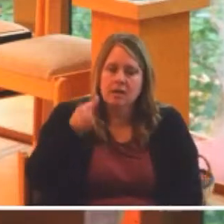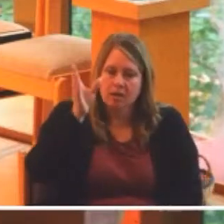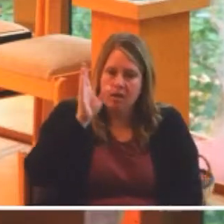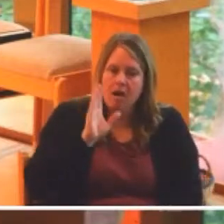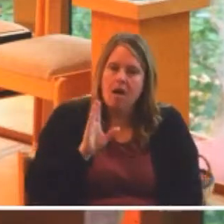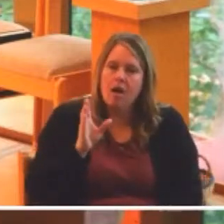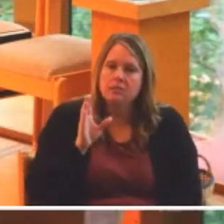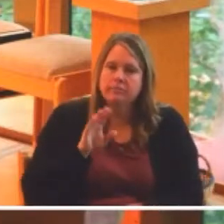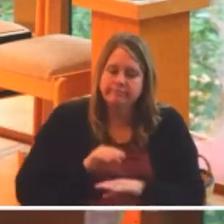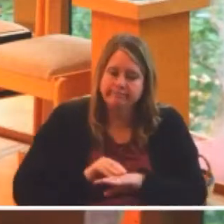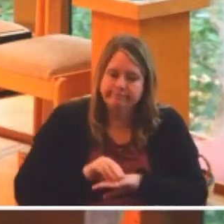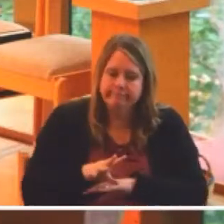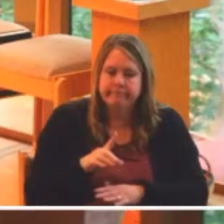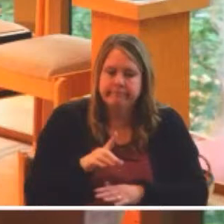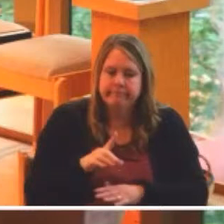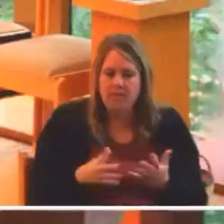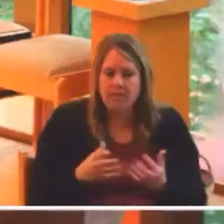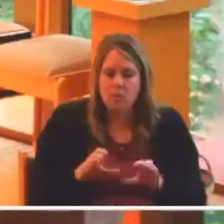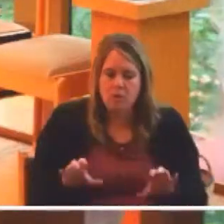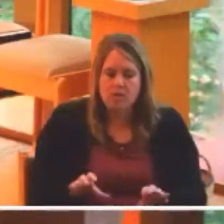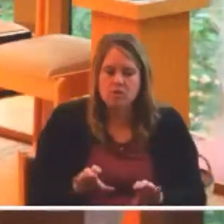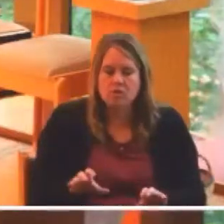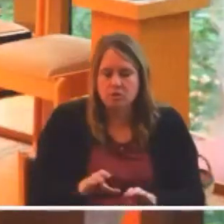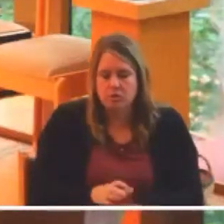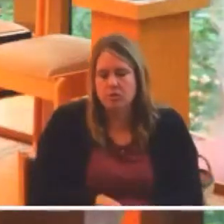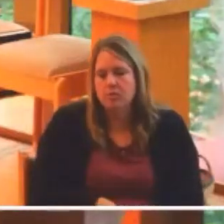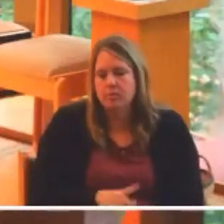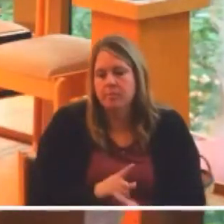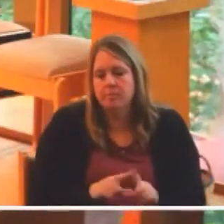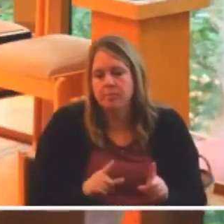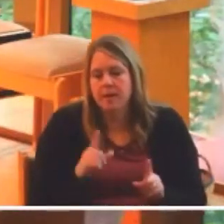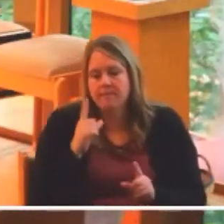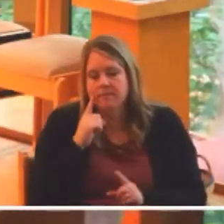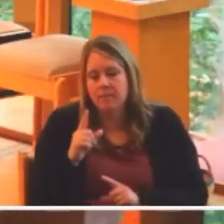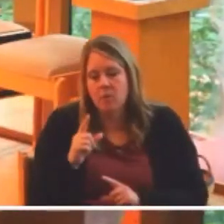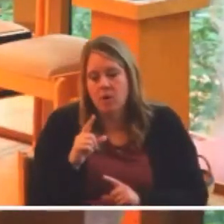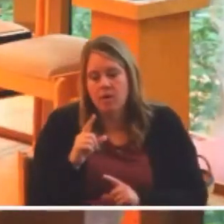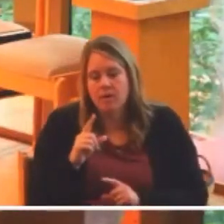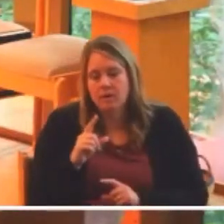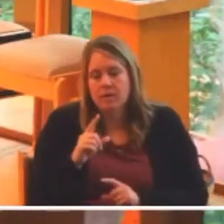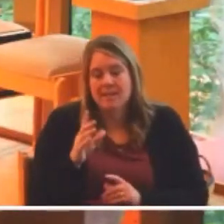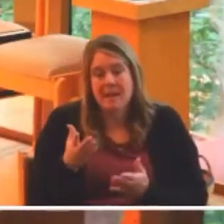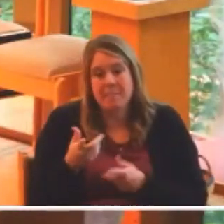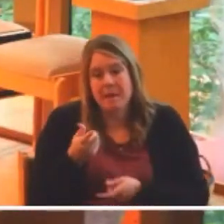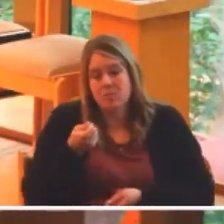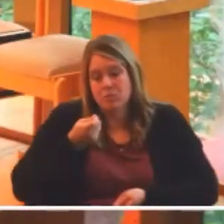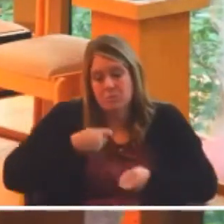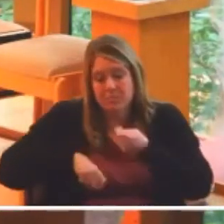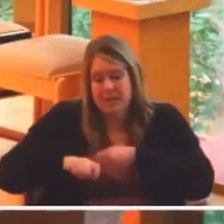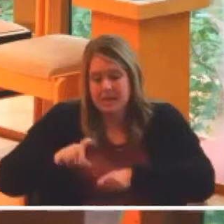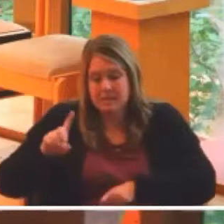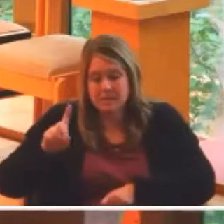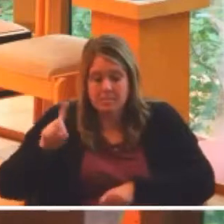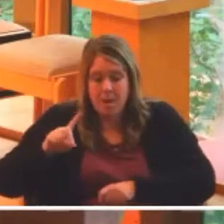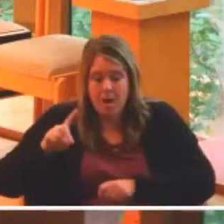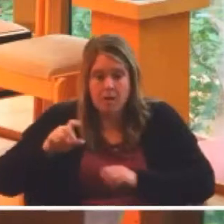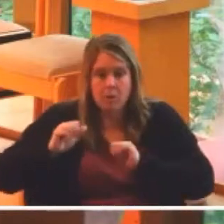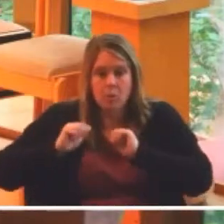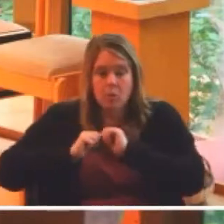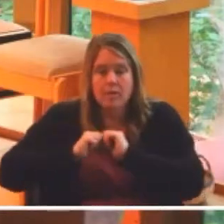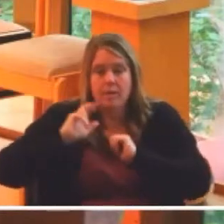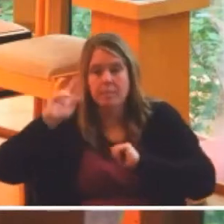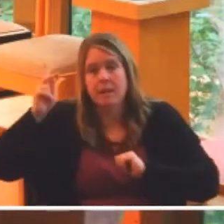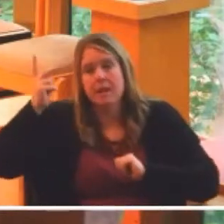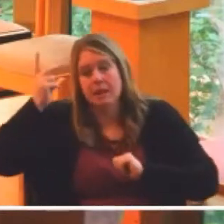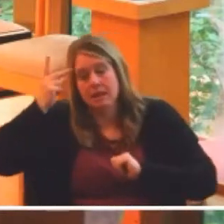again might supplant democracy for political positions, might replace their faith with political partisan